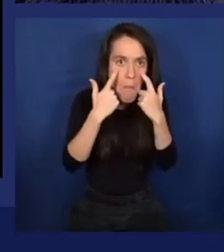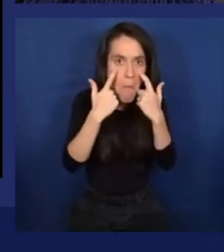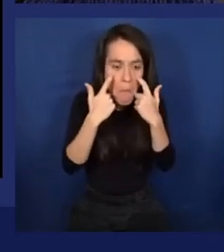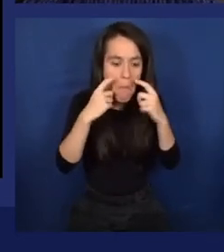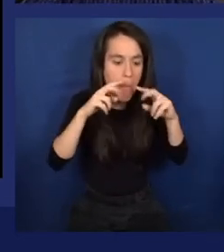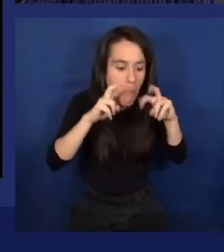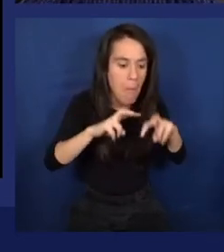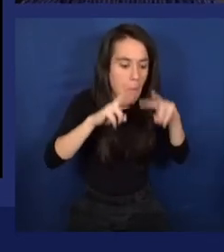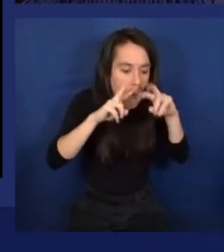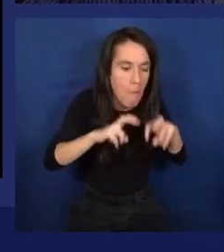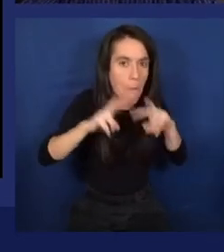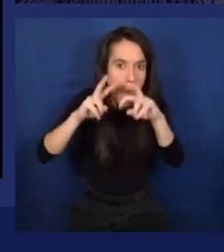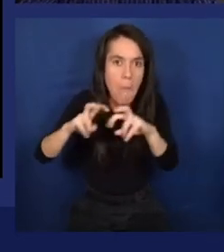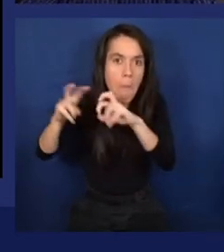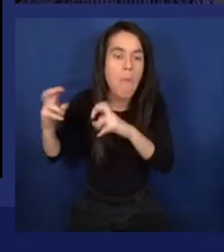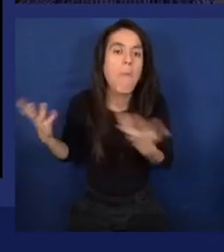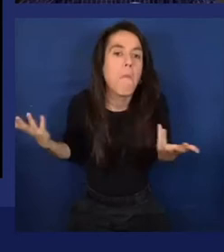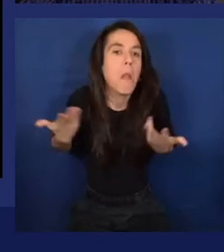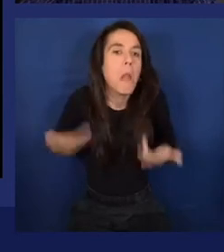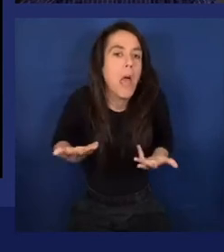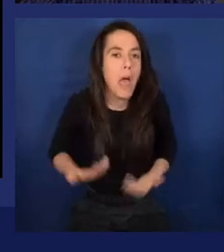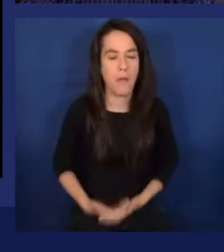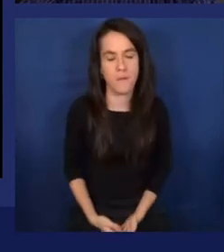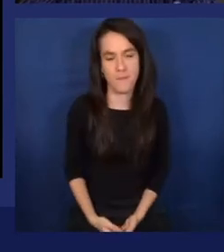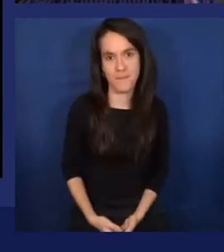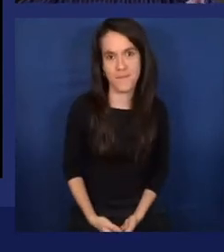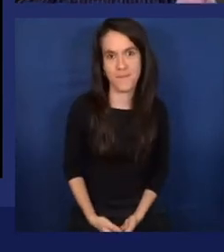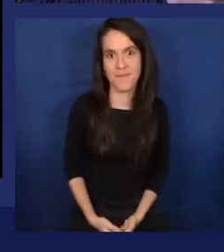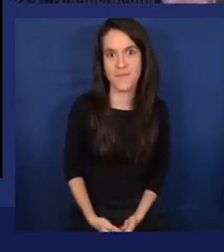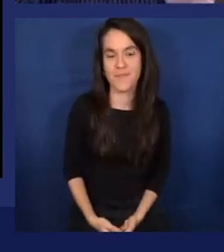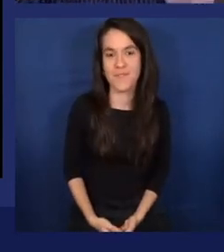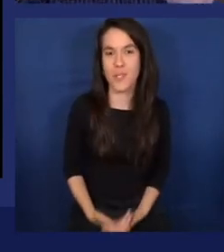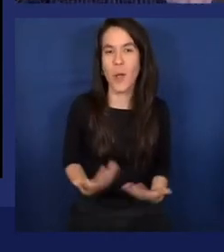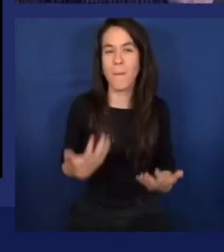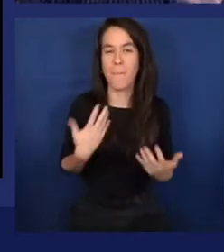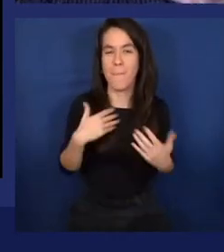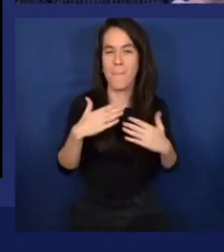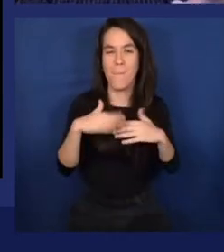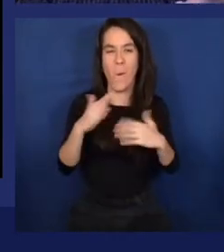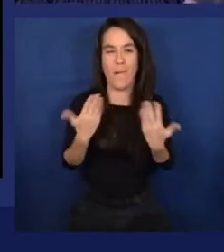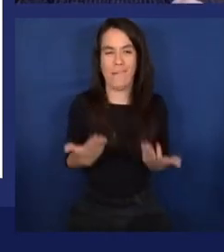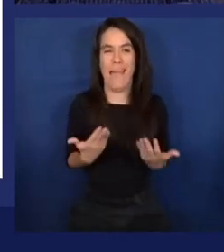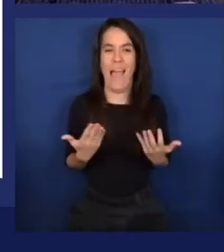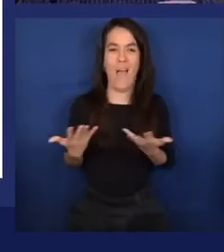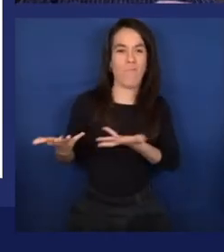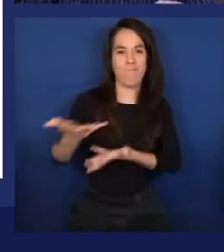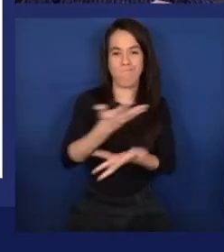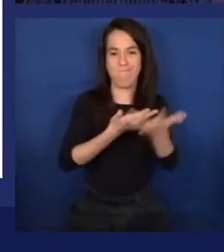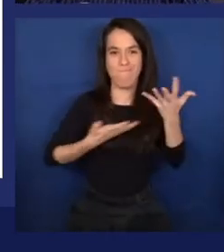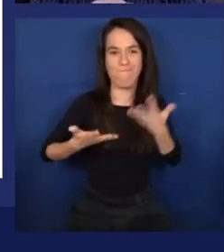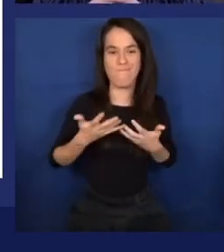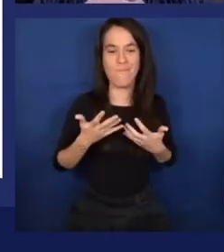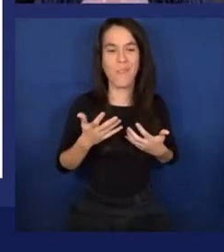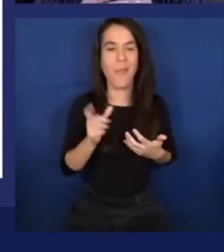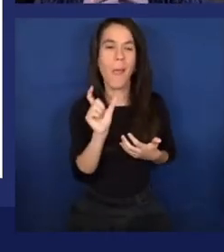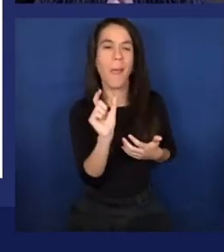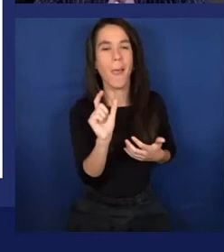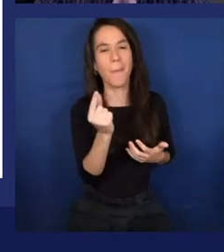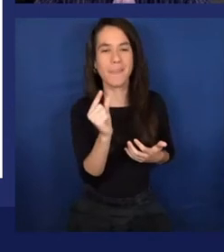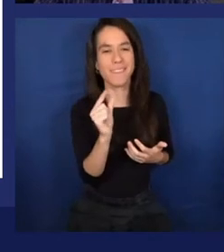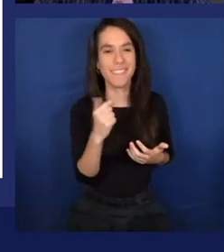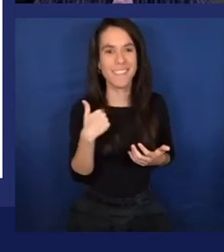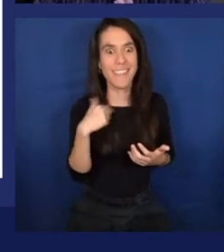intelligences. And so more often than not, when you end up talking in public about artificial intelligence, it comes across more as artificial